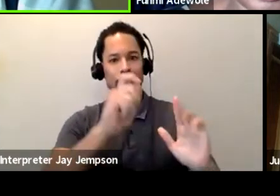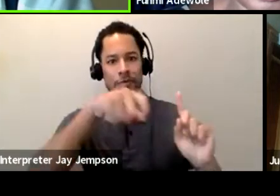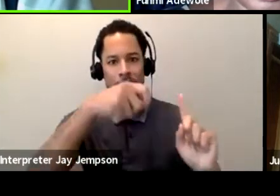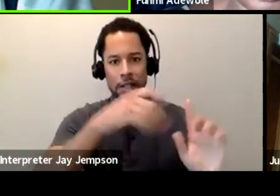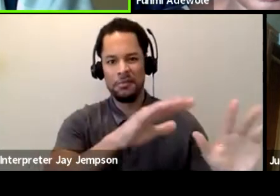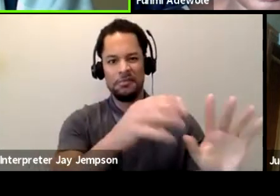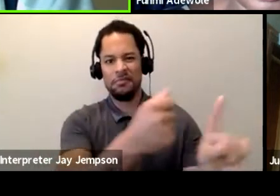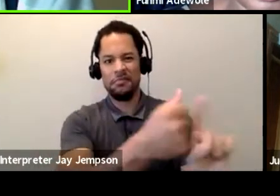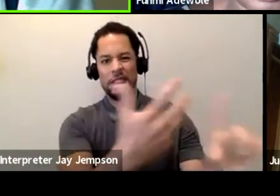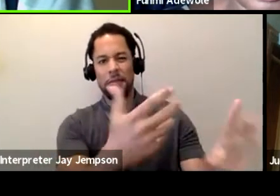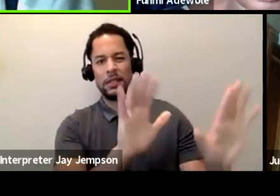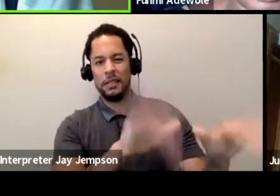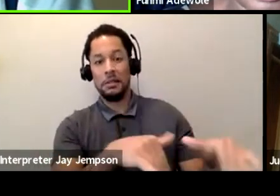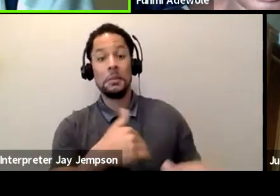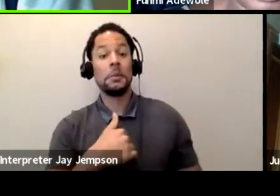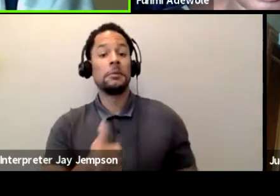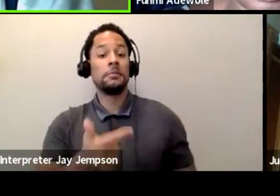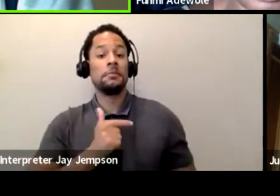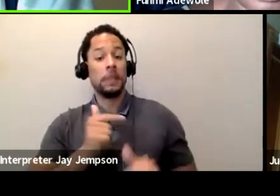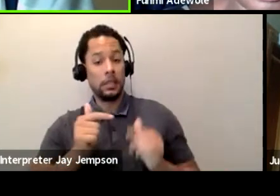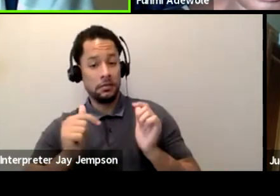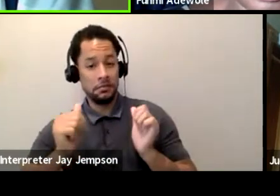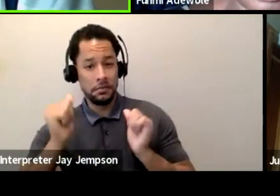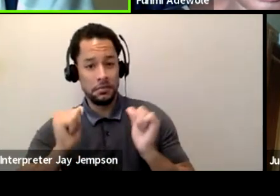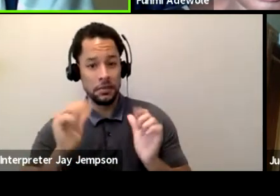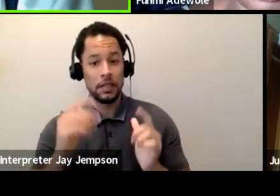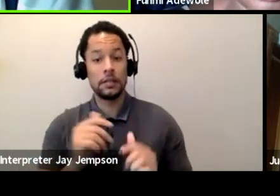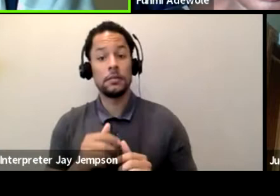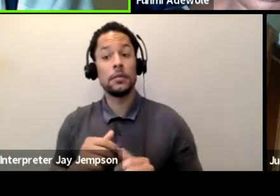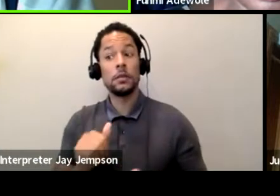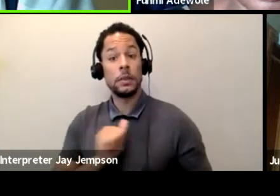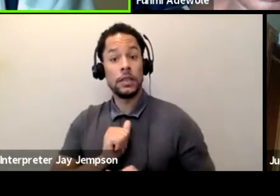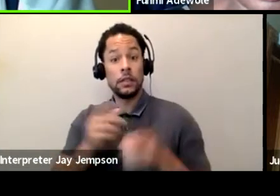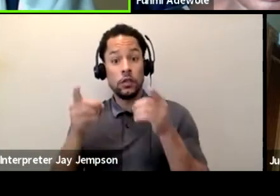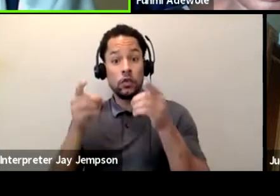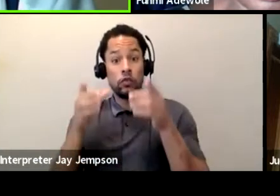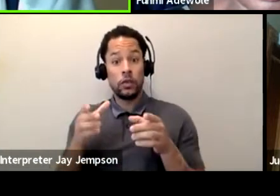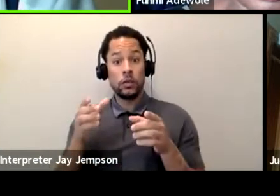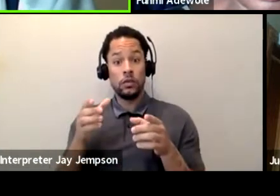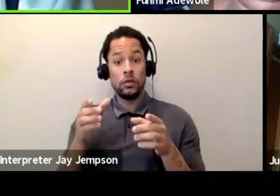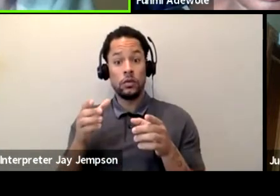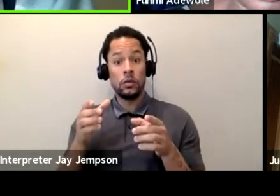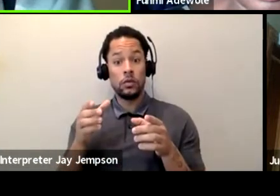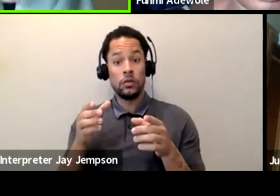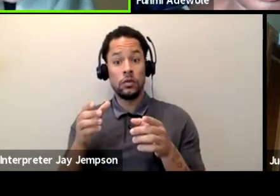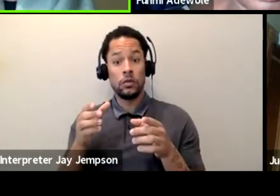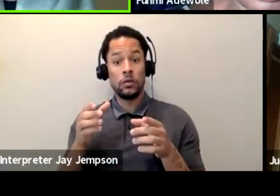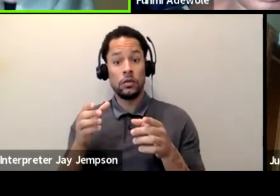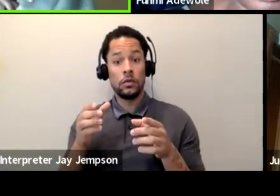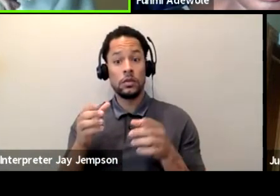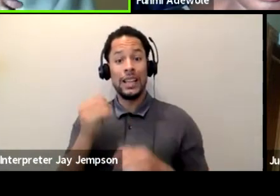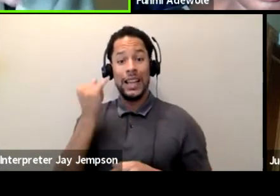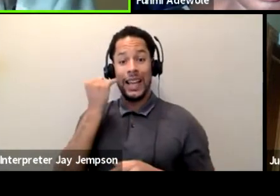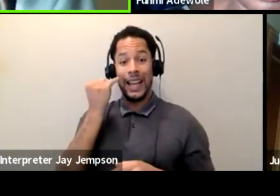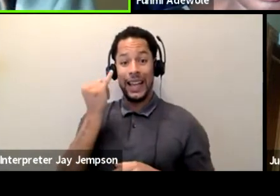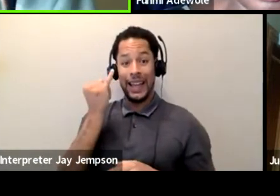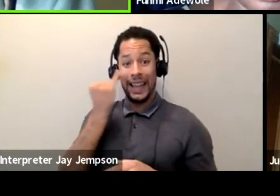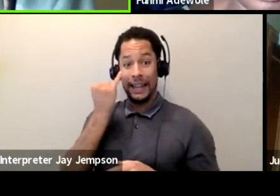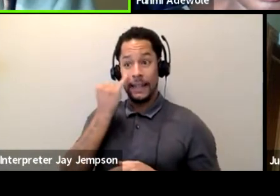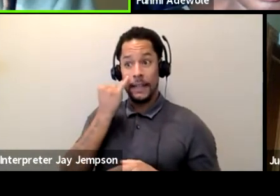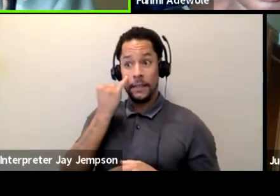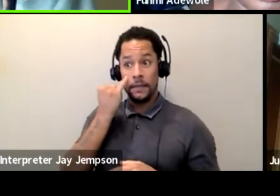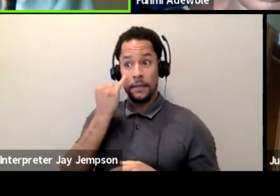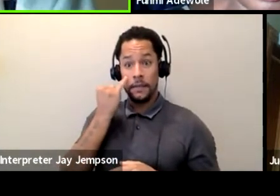experience there. But as a director, I find myself either destroying the work or destroying